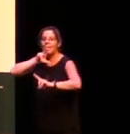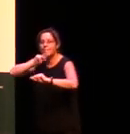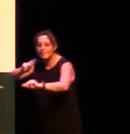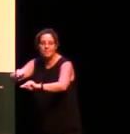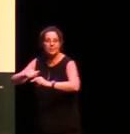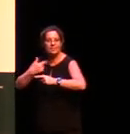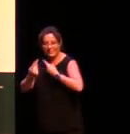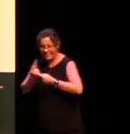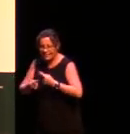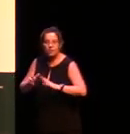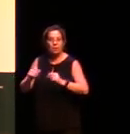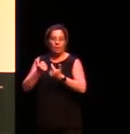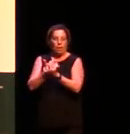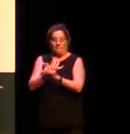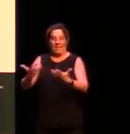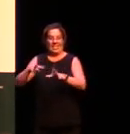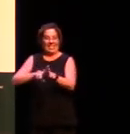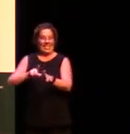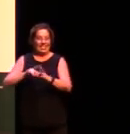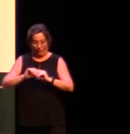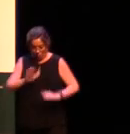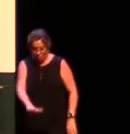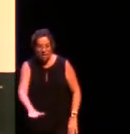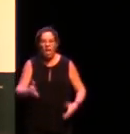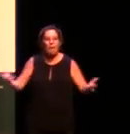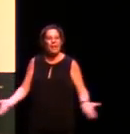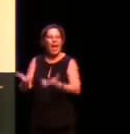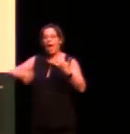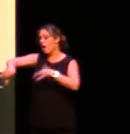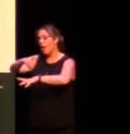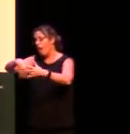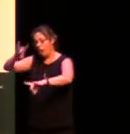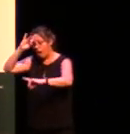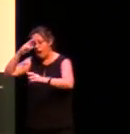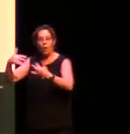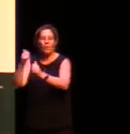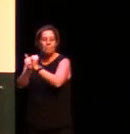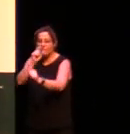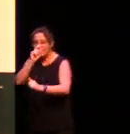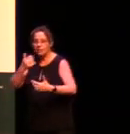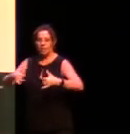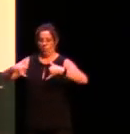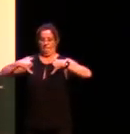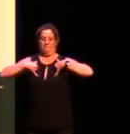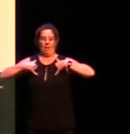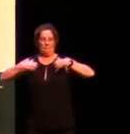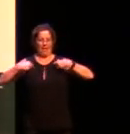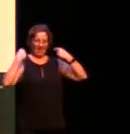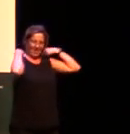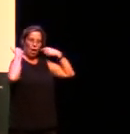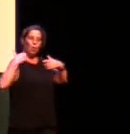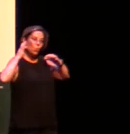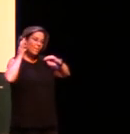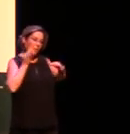children over a number of years running around playing with their peers and wearing these little backpacks that have a